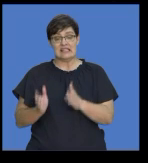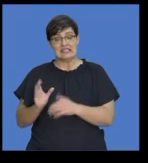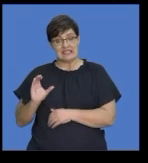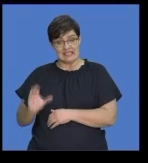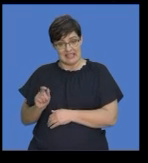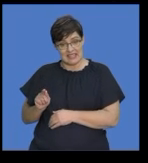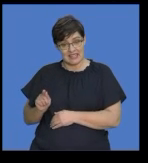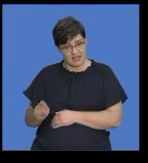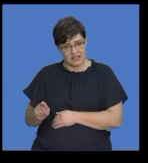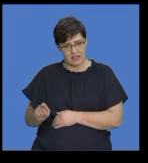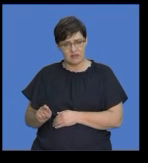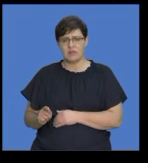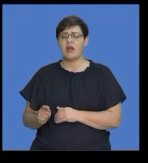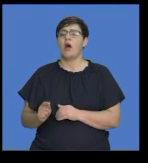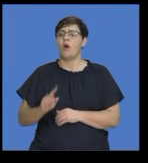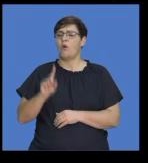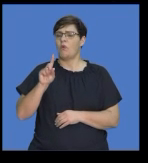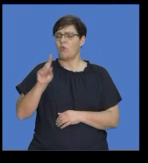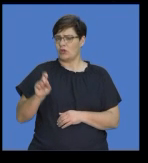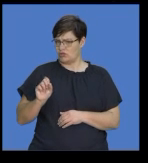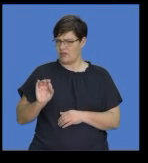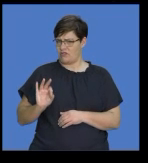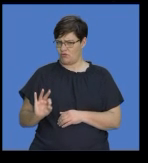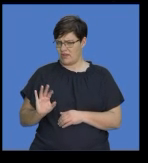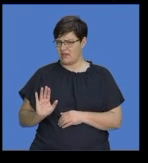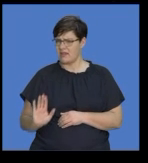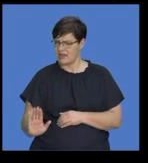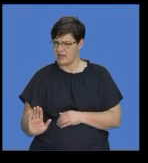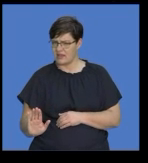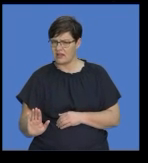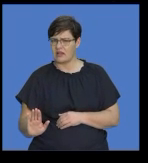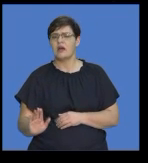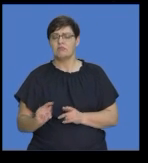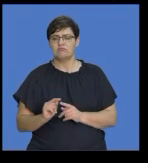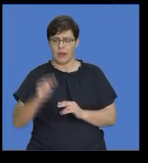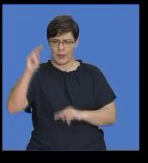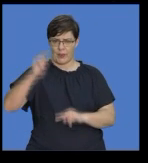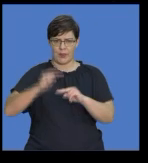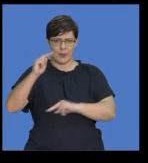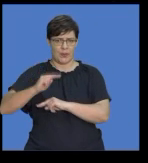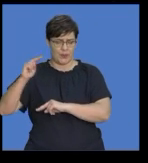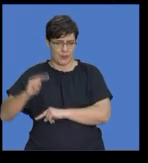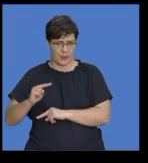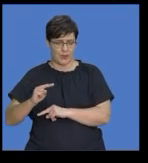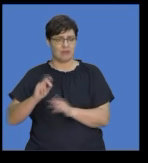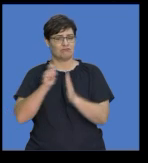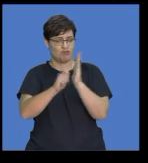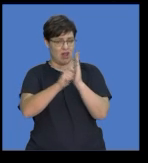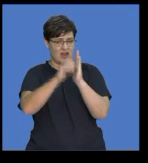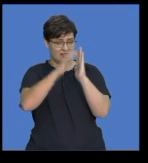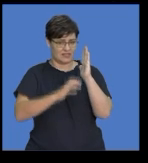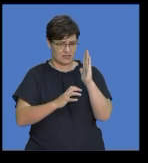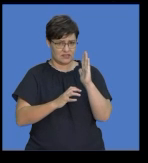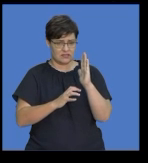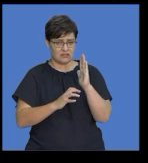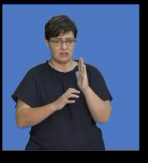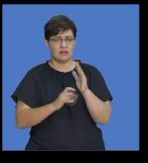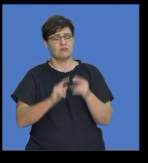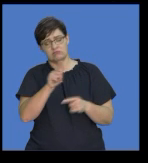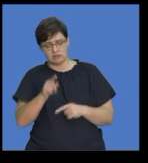is question 3. It's your shorter transactional writing text. You only answer one question again.